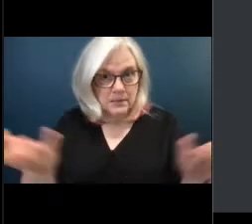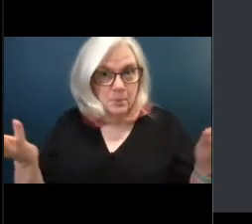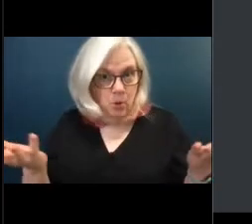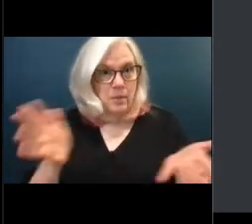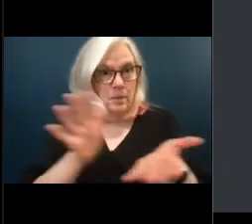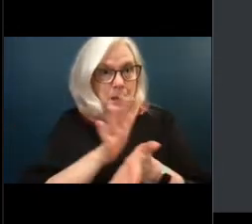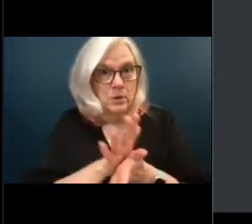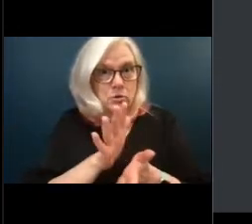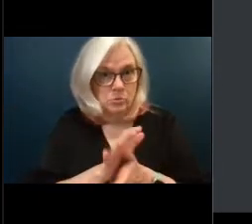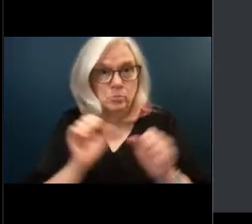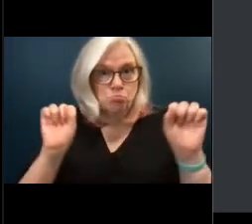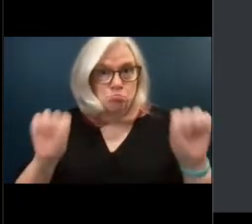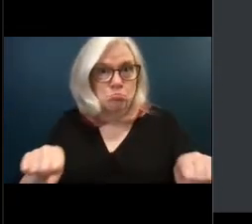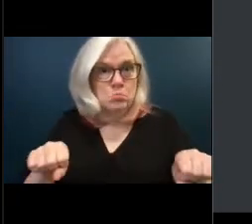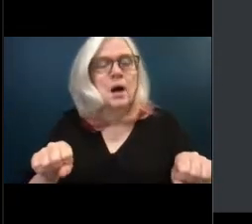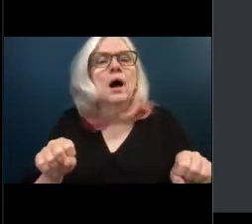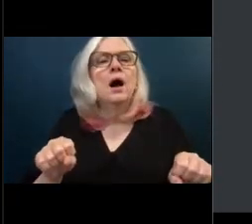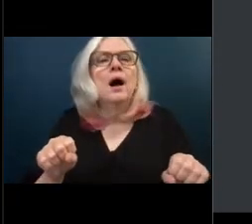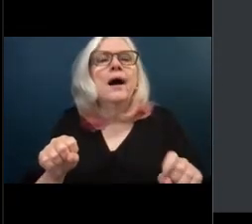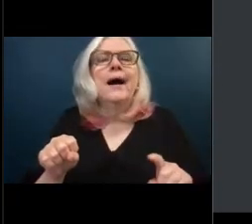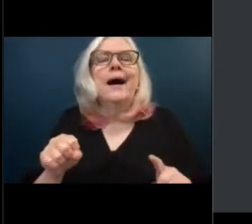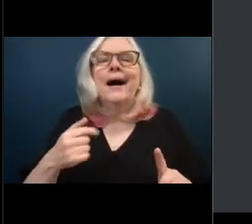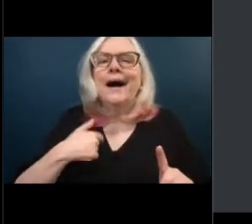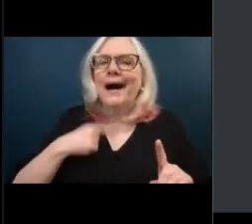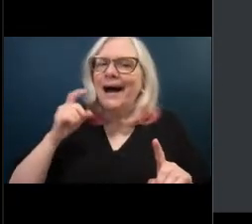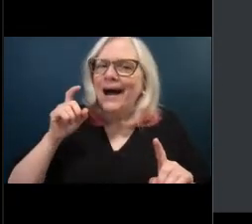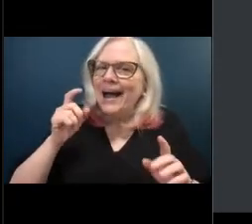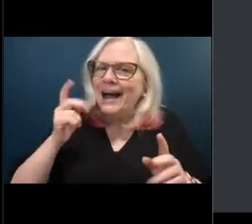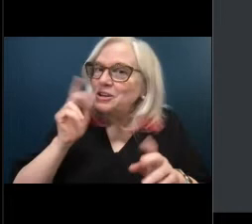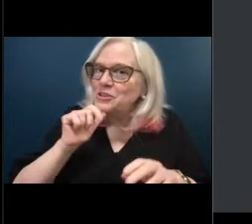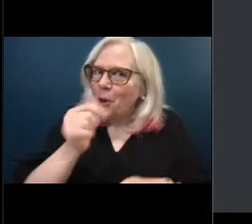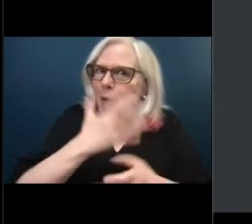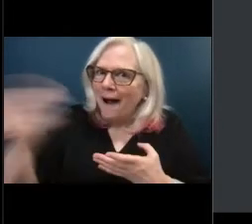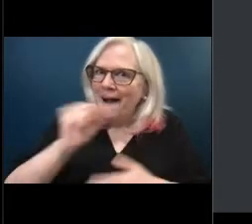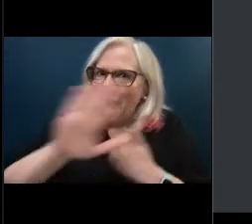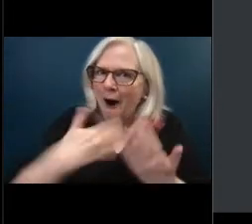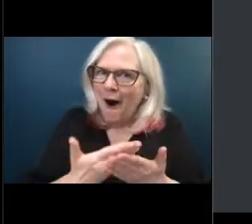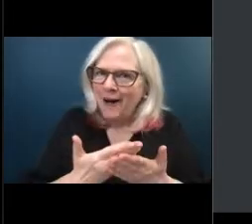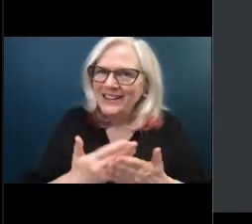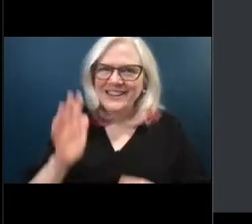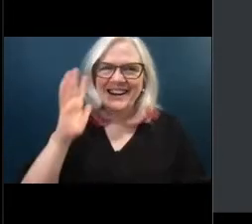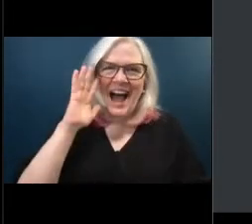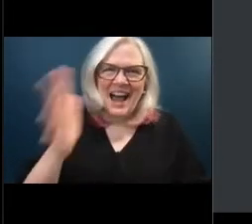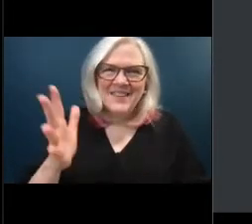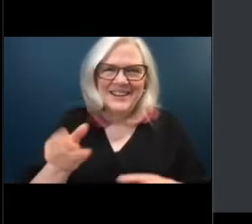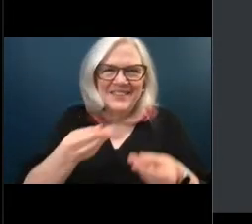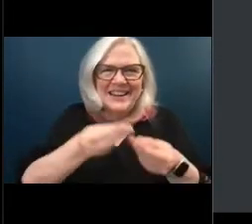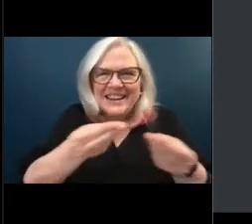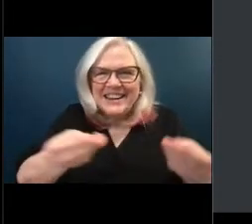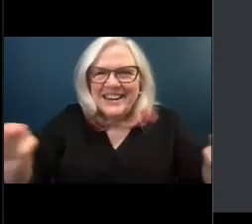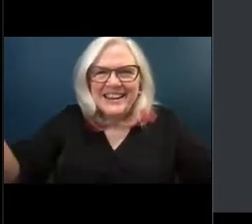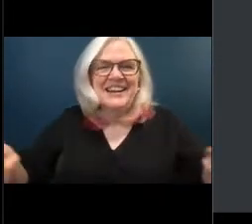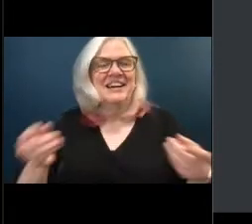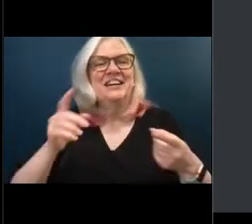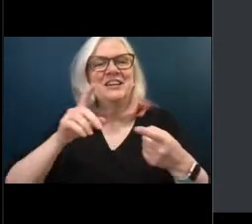But I need to remain and don't take them all because I'm going to be handing those out at the Phoenix South Florida